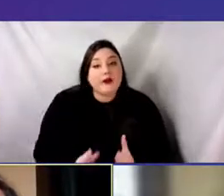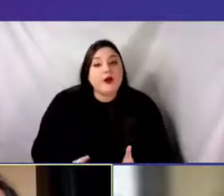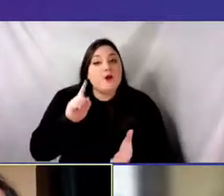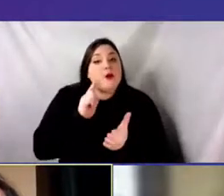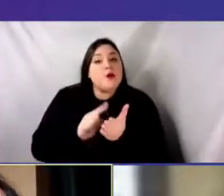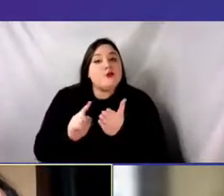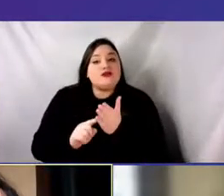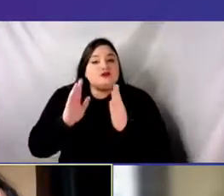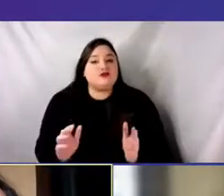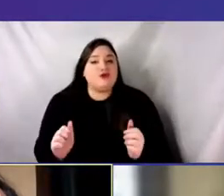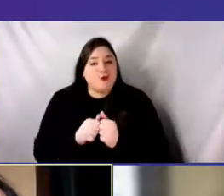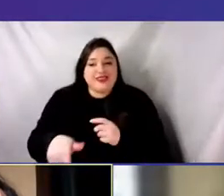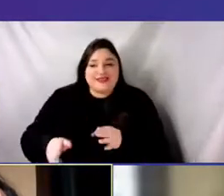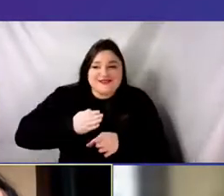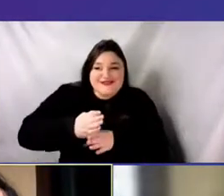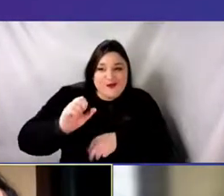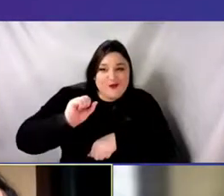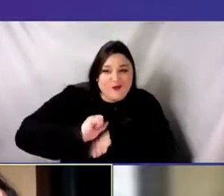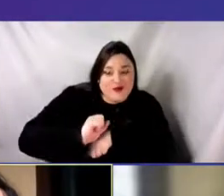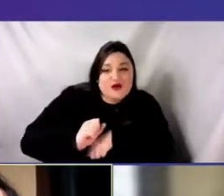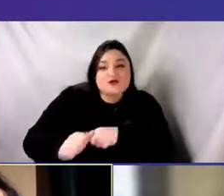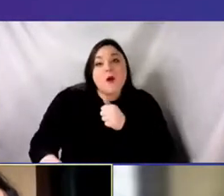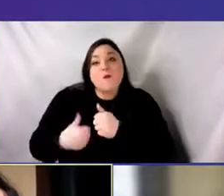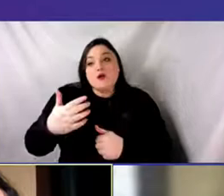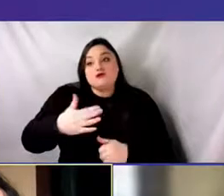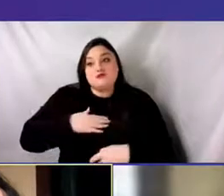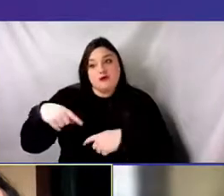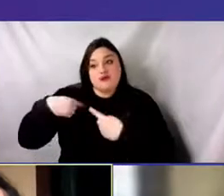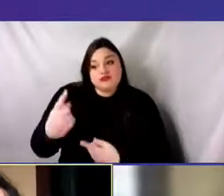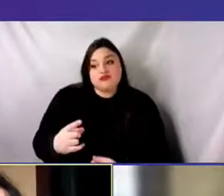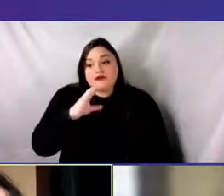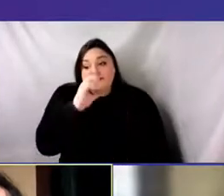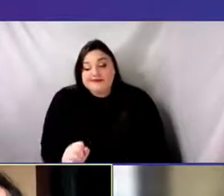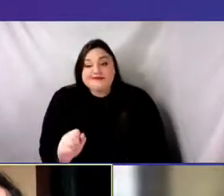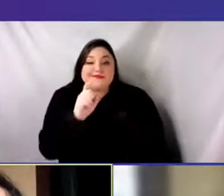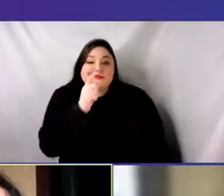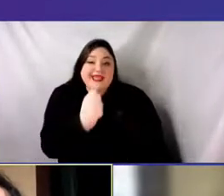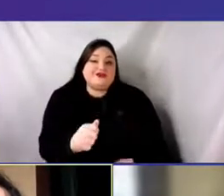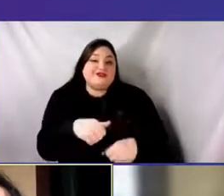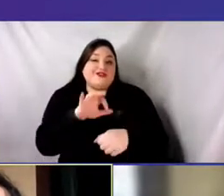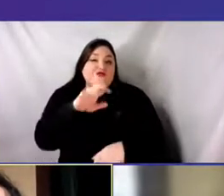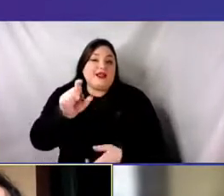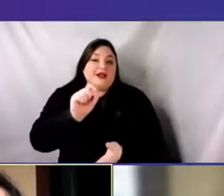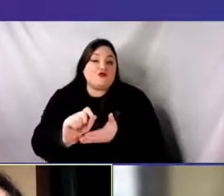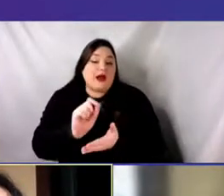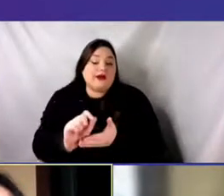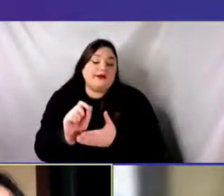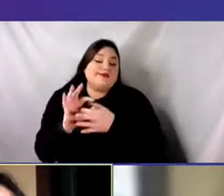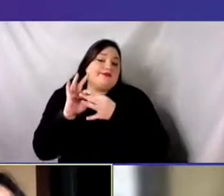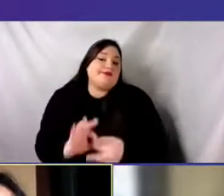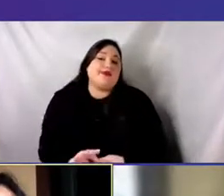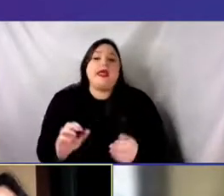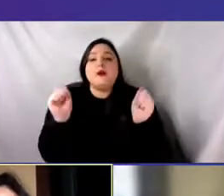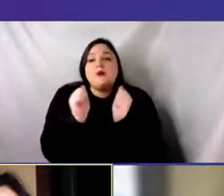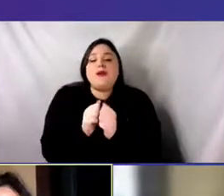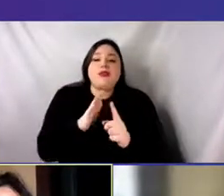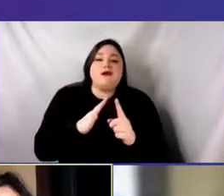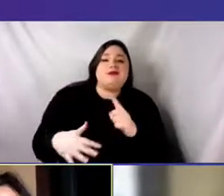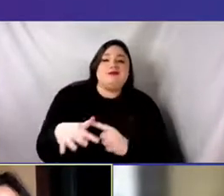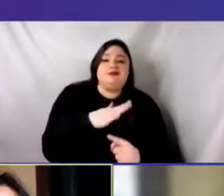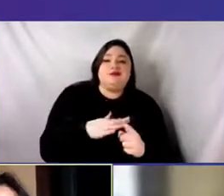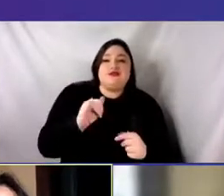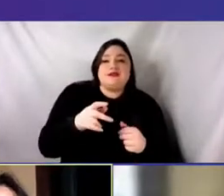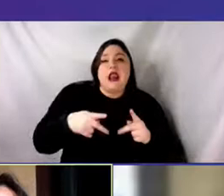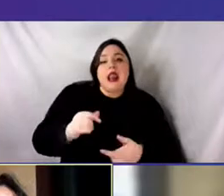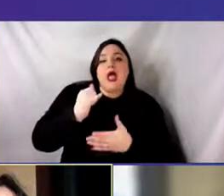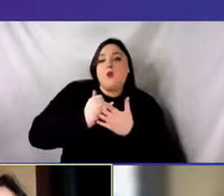So most of my interest in my freelance writing has been about the conditions that allow artists to